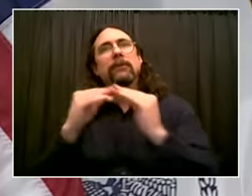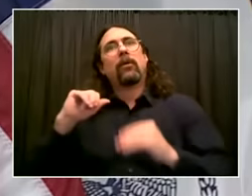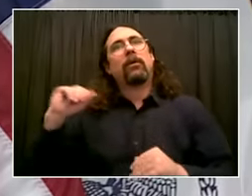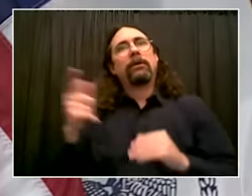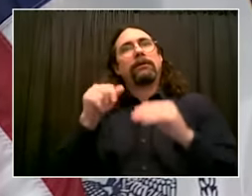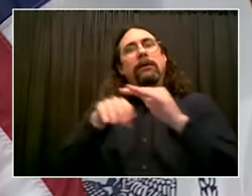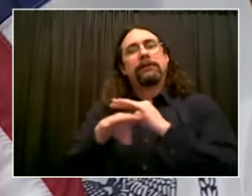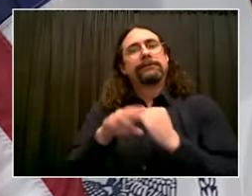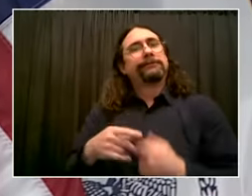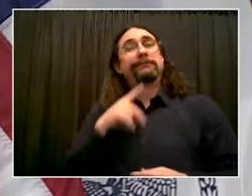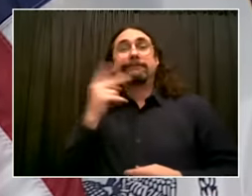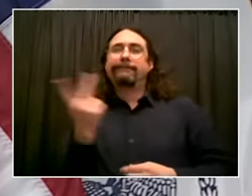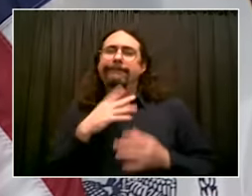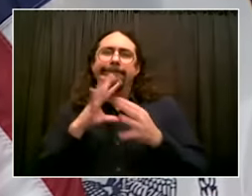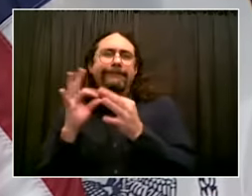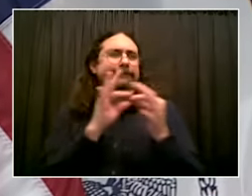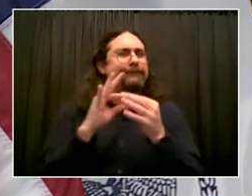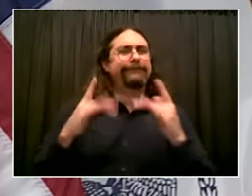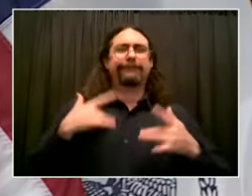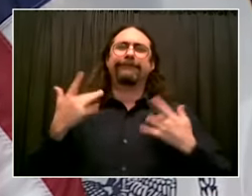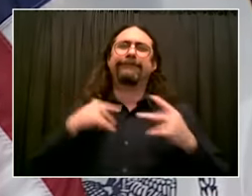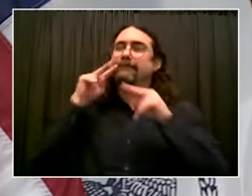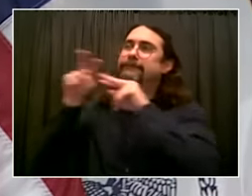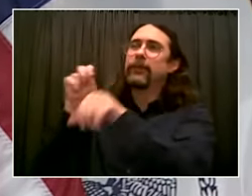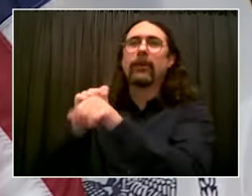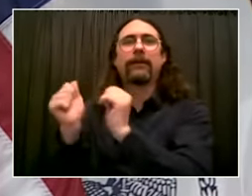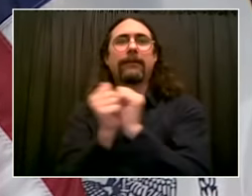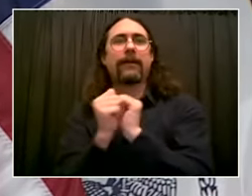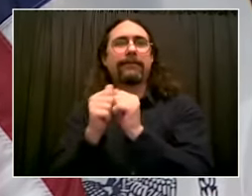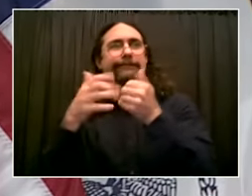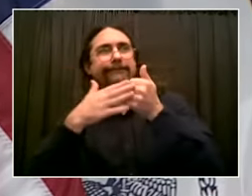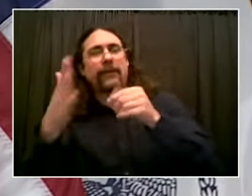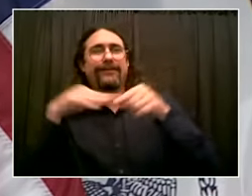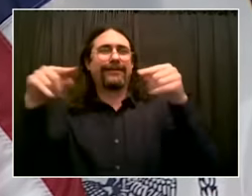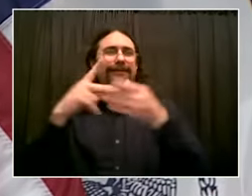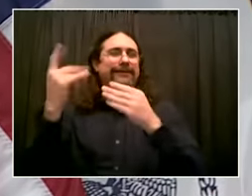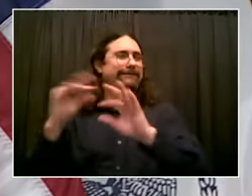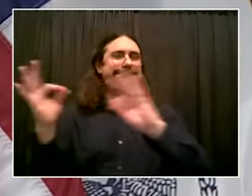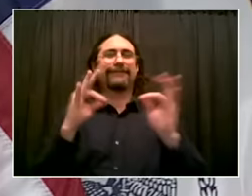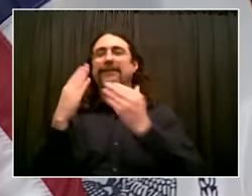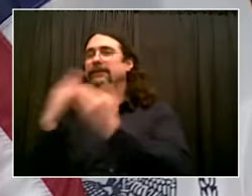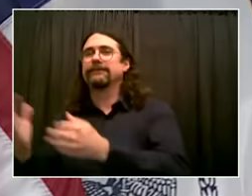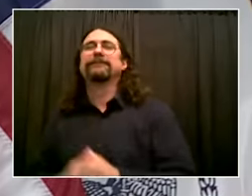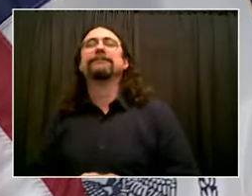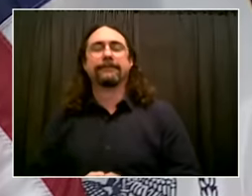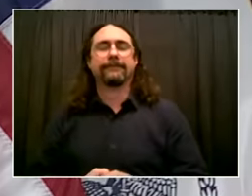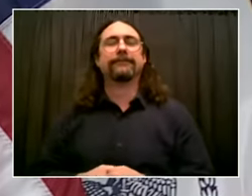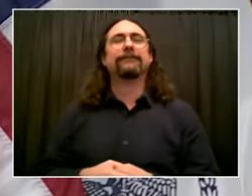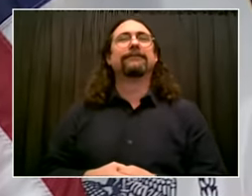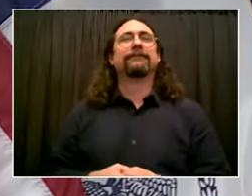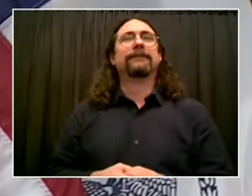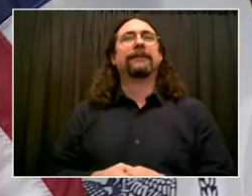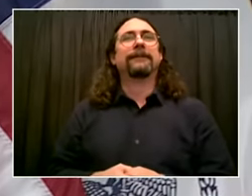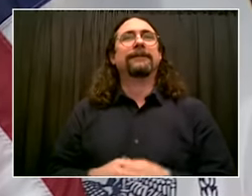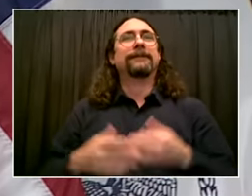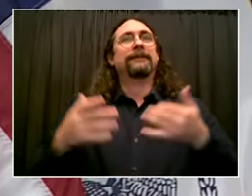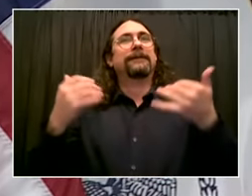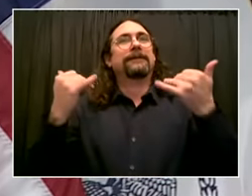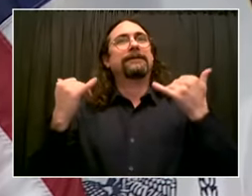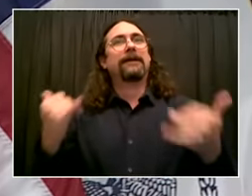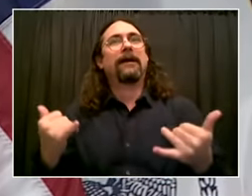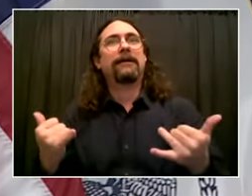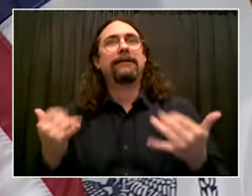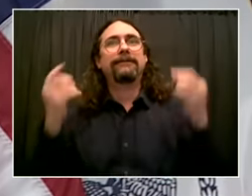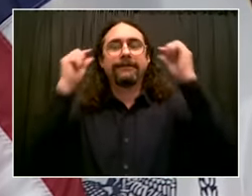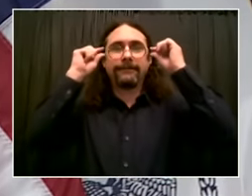Now, our first guest is now our third guest. And I hope I said her last name, Ata Mensah,